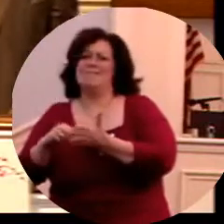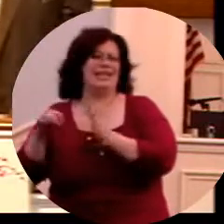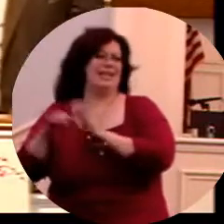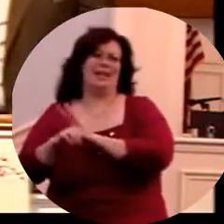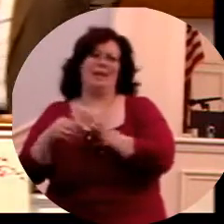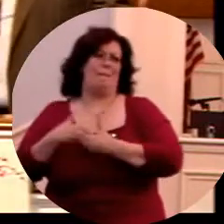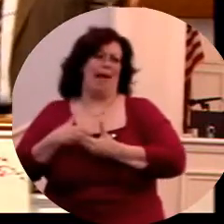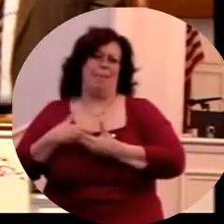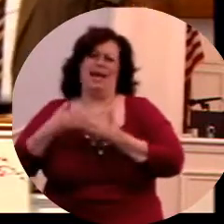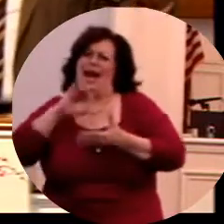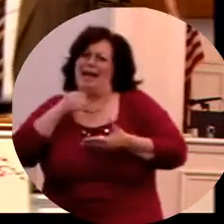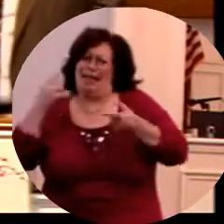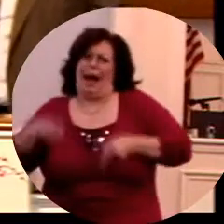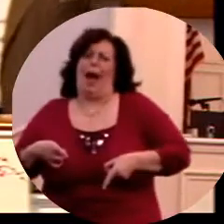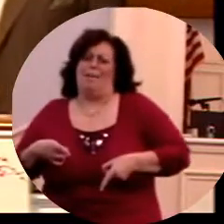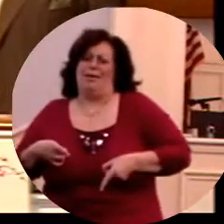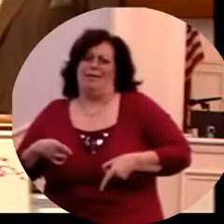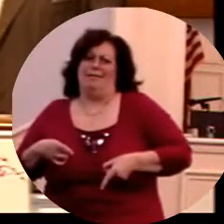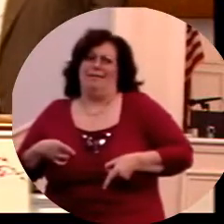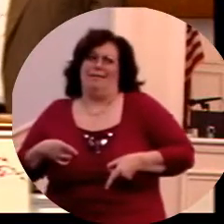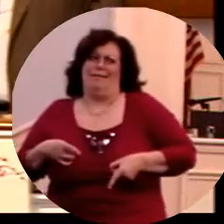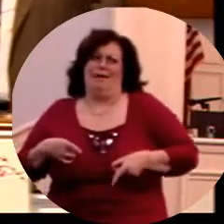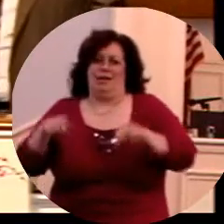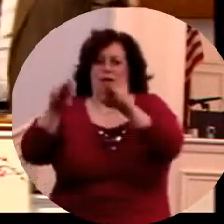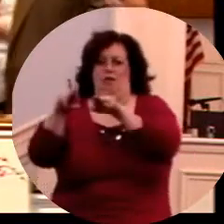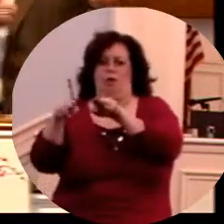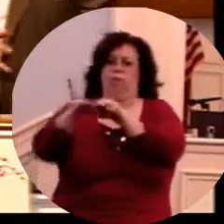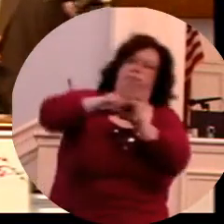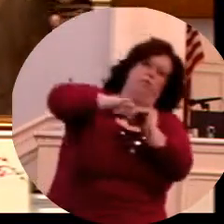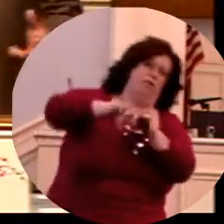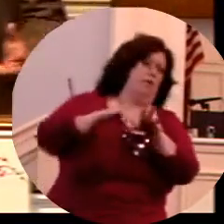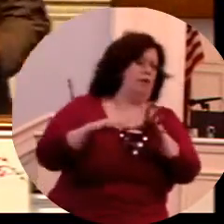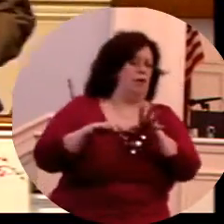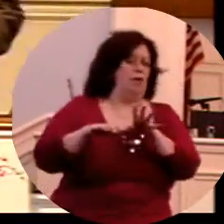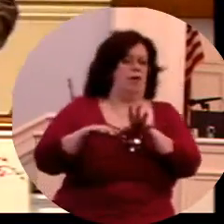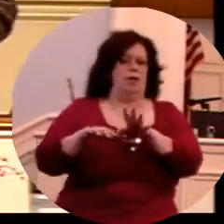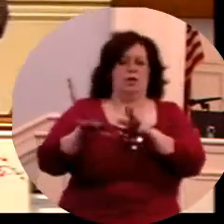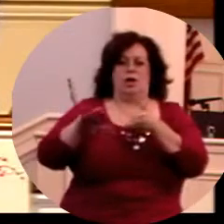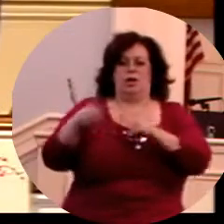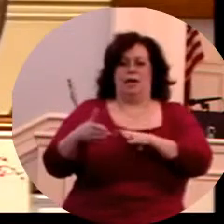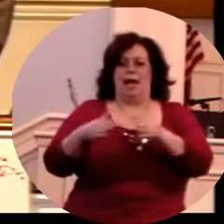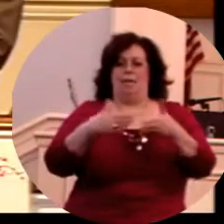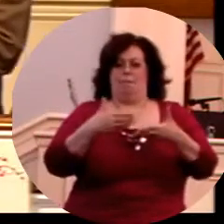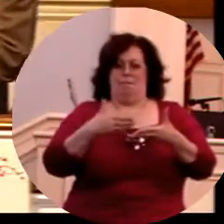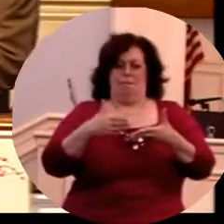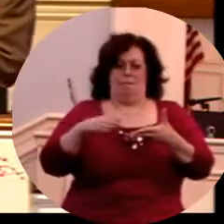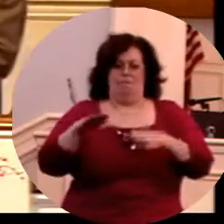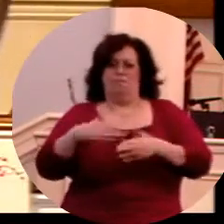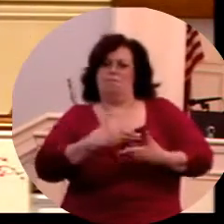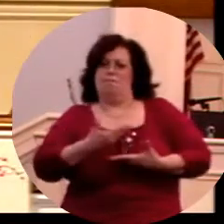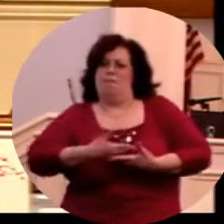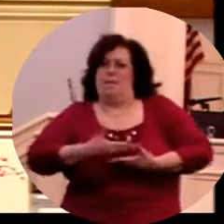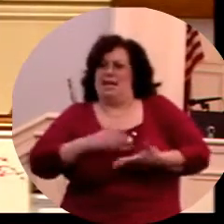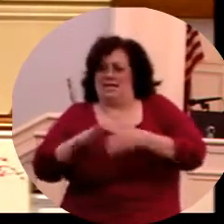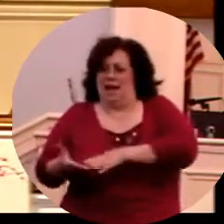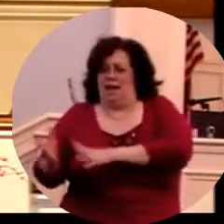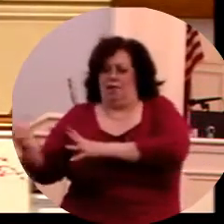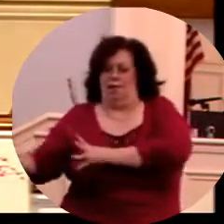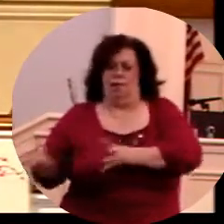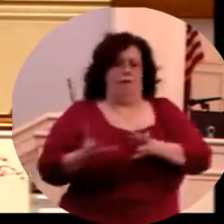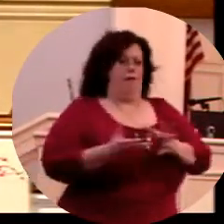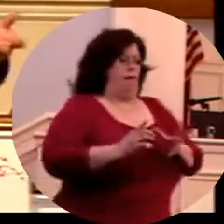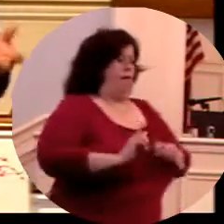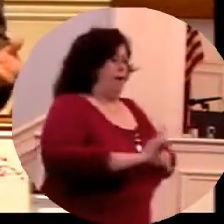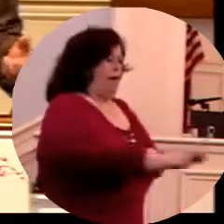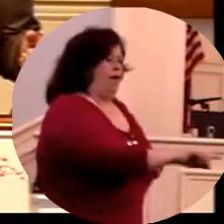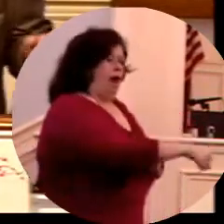child, didn't mean to. But what she did then is she took that dead baby and went over there and took the living baby from that